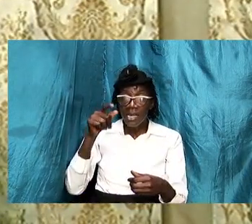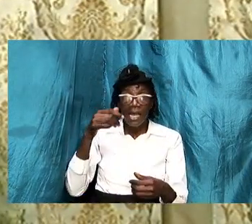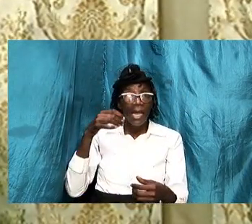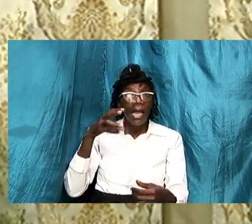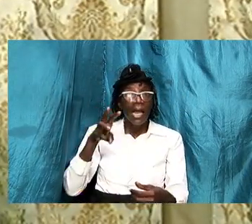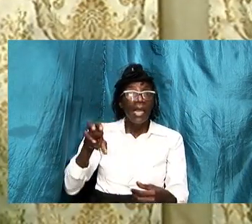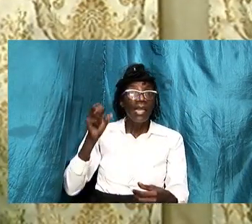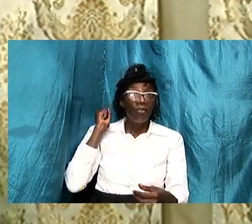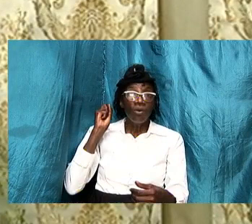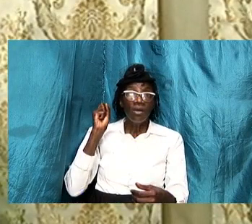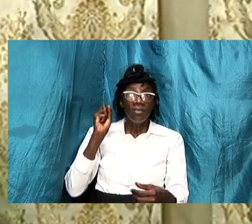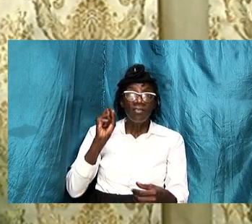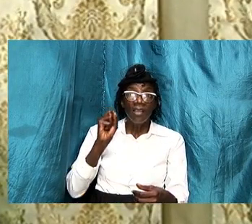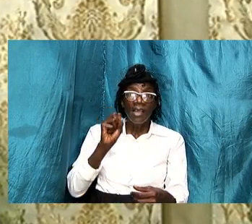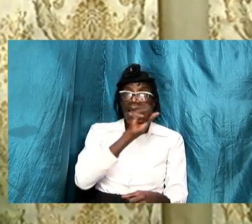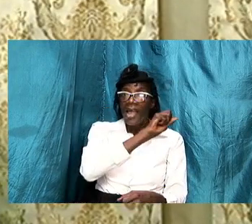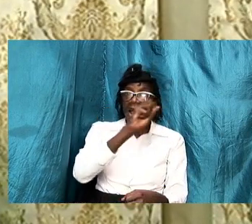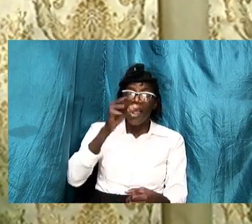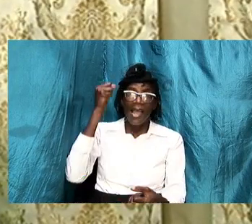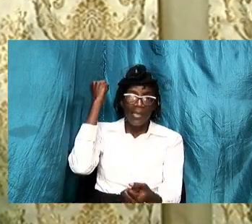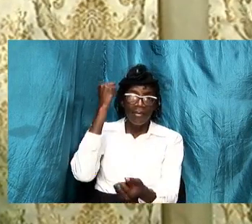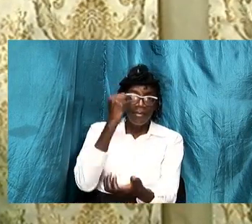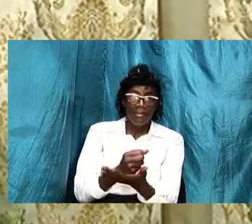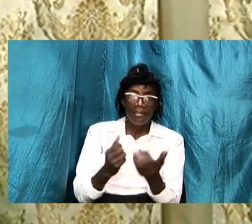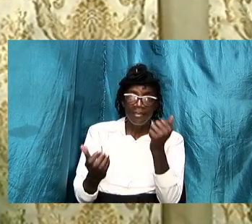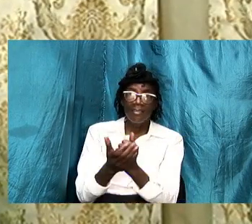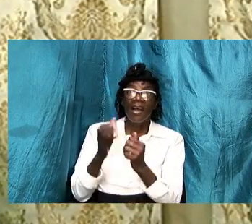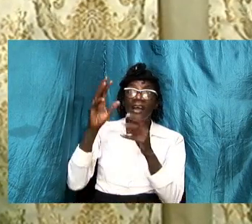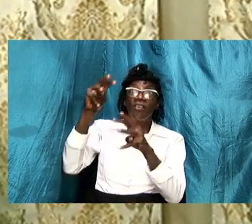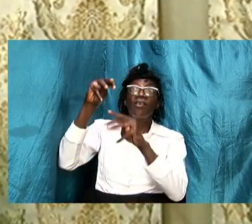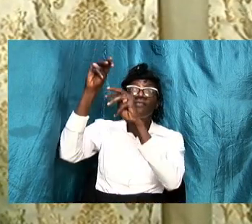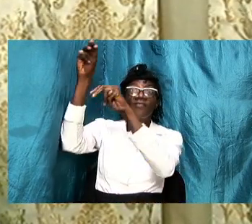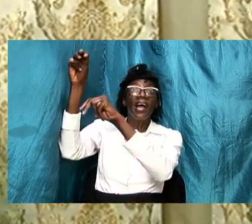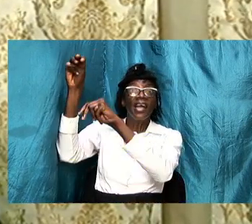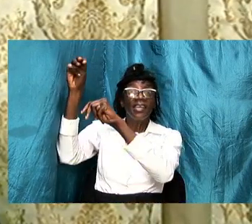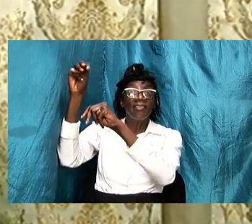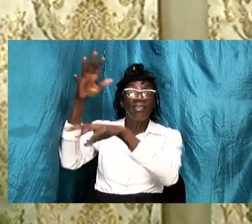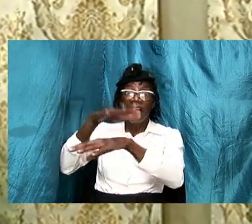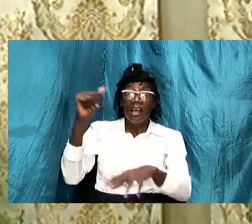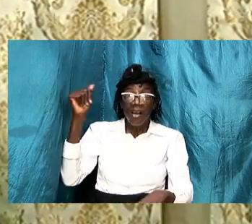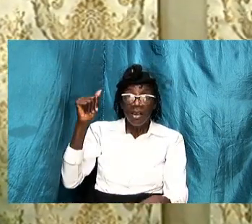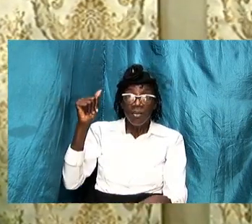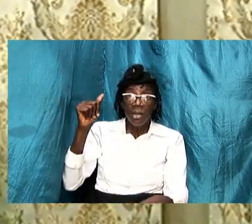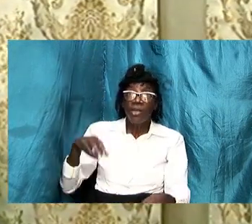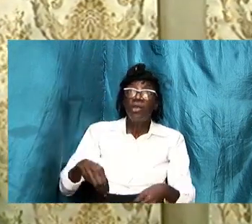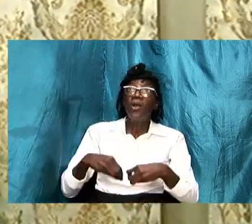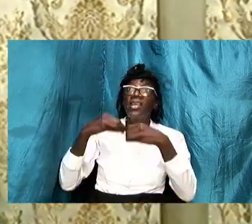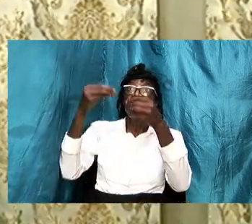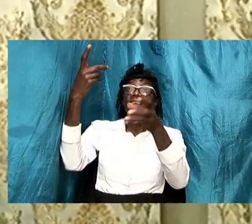that he was being called upon to give for his wife